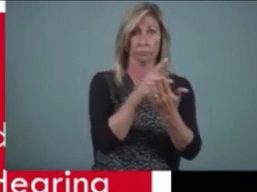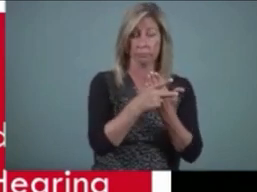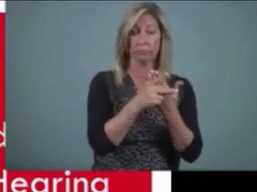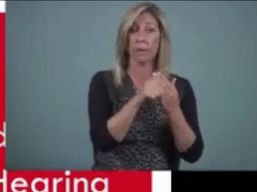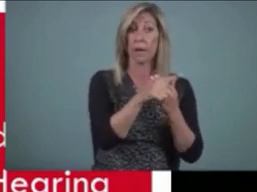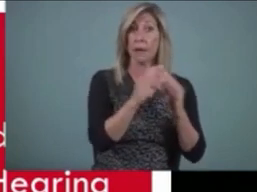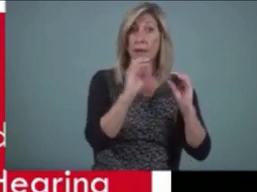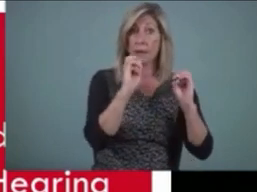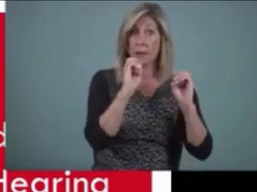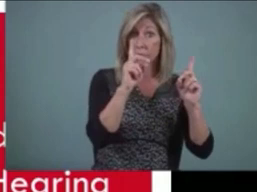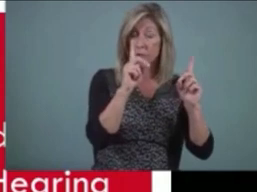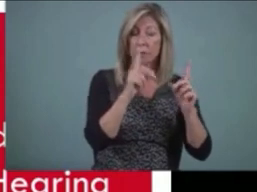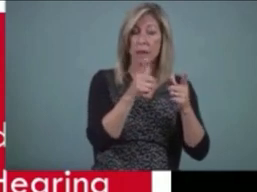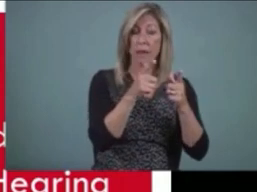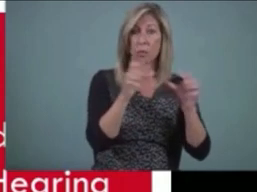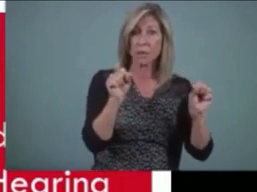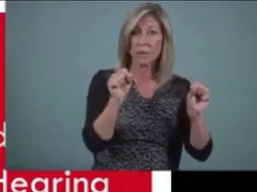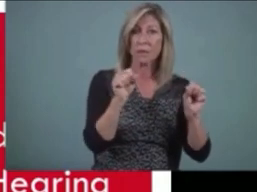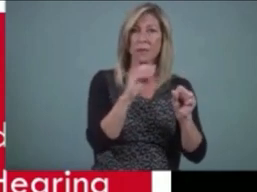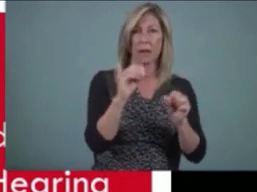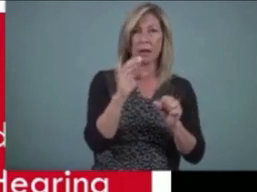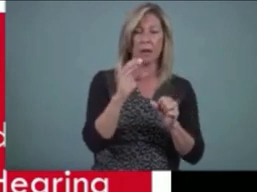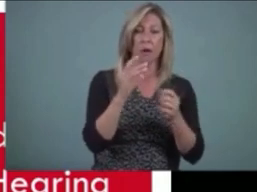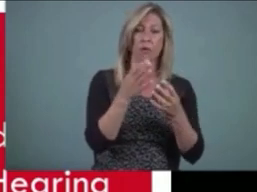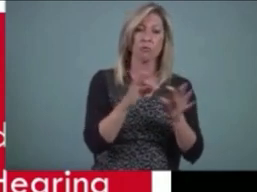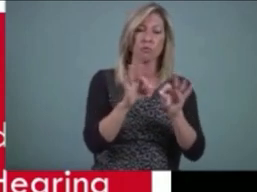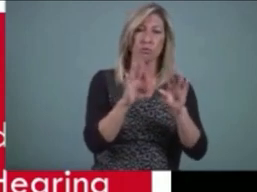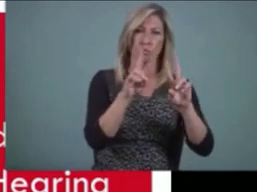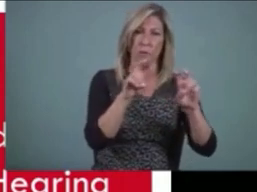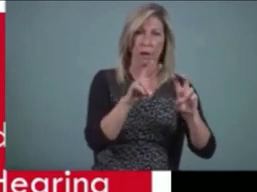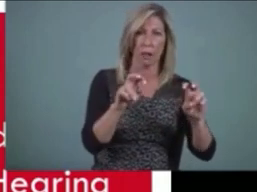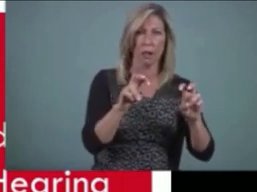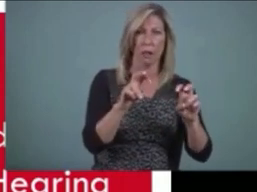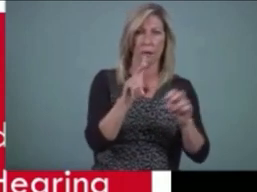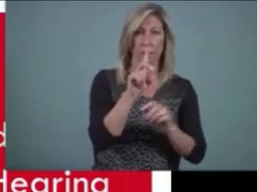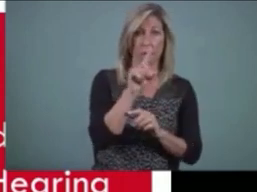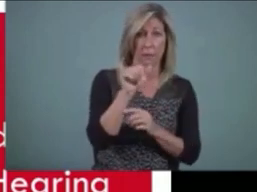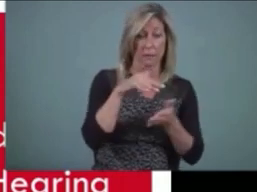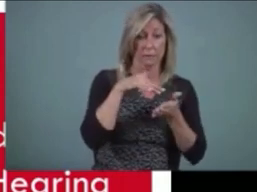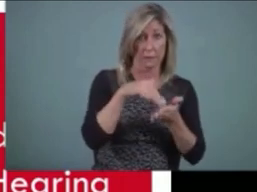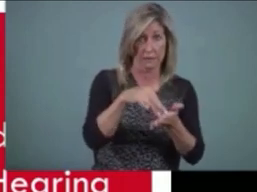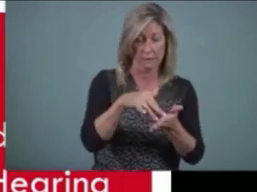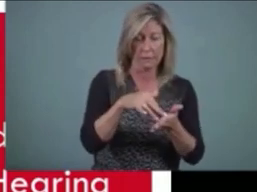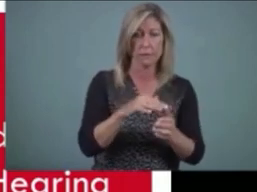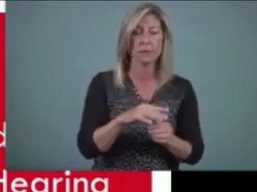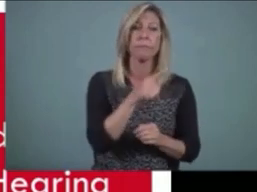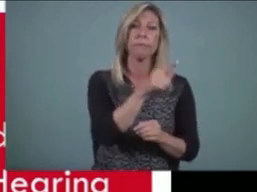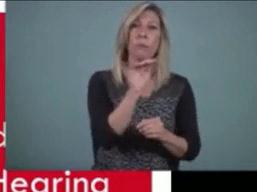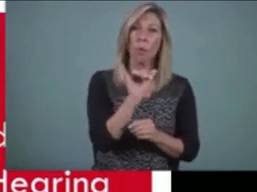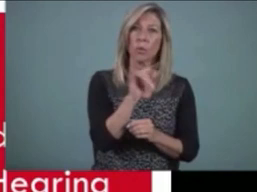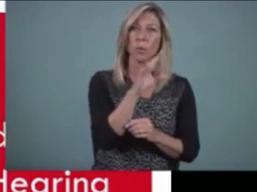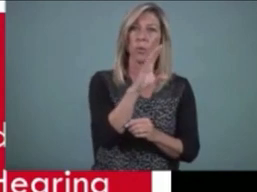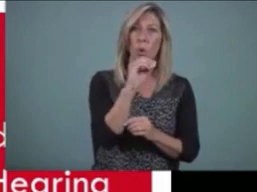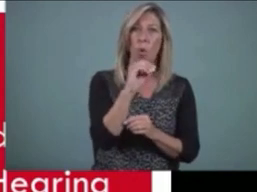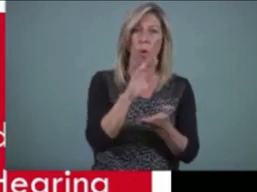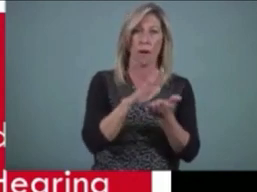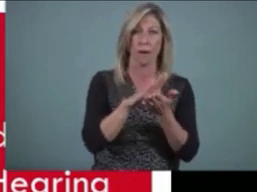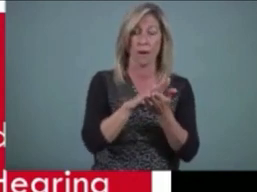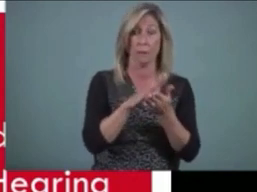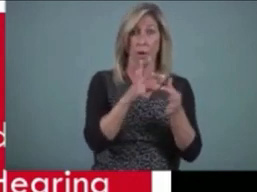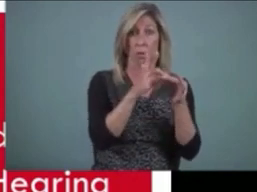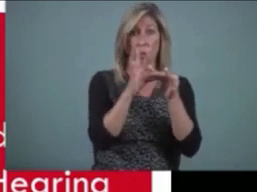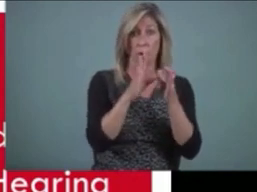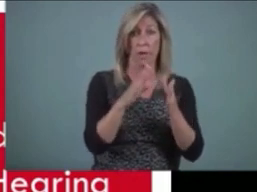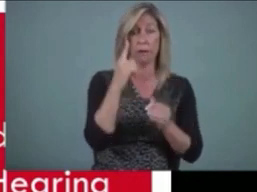disability studies and is the co-academic coordinator in the teacher preparation program in the education